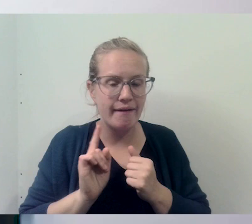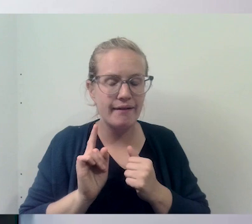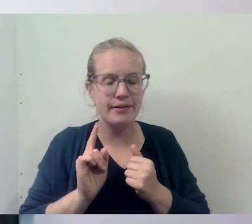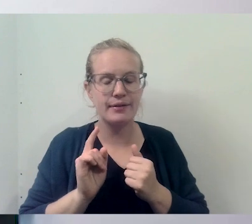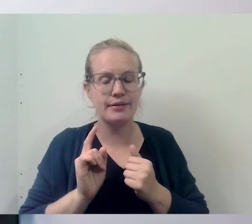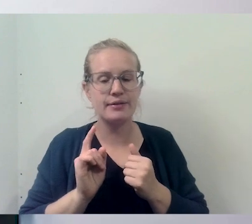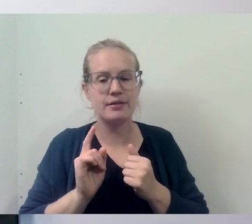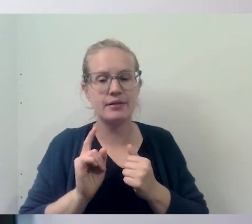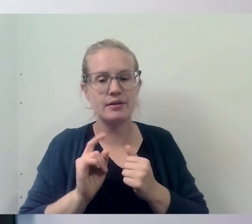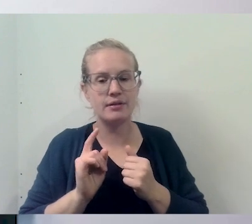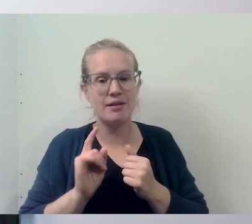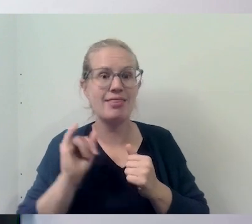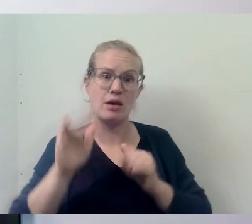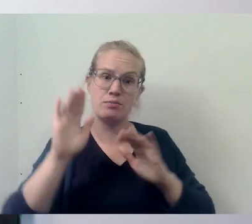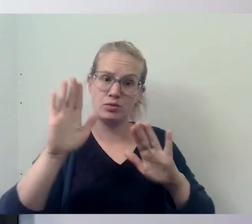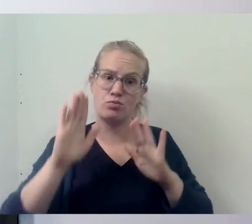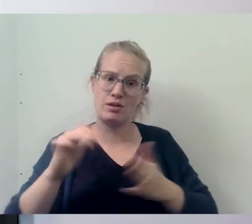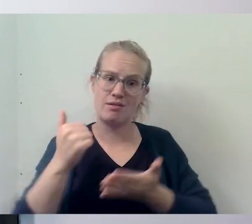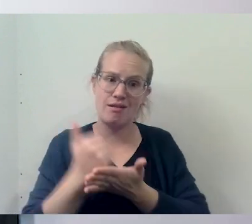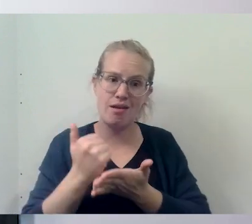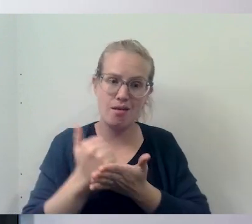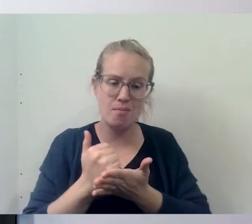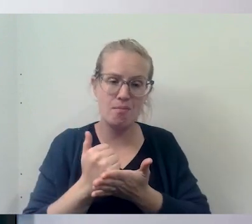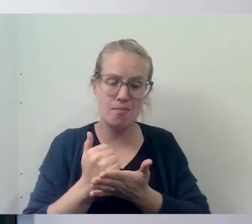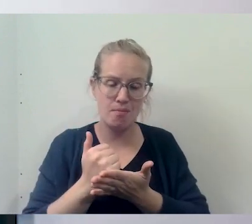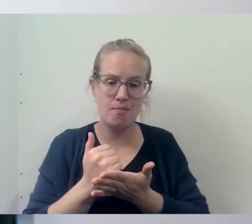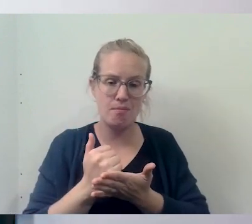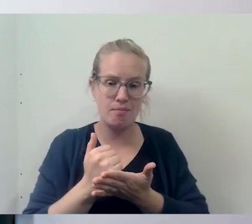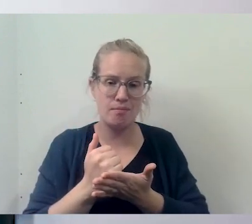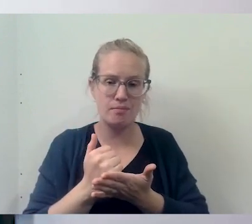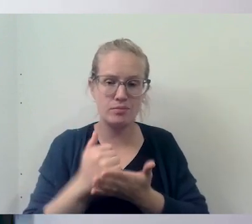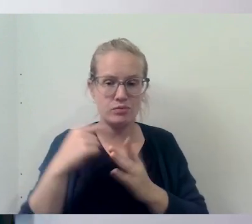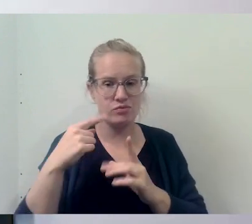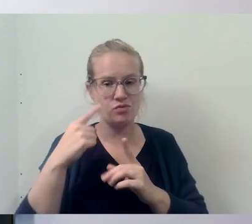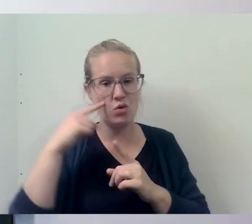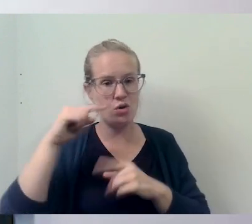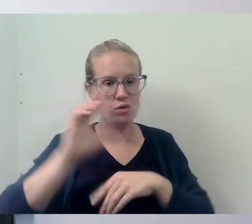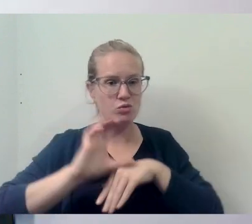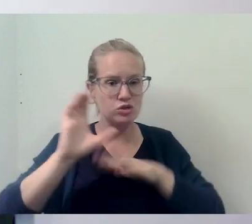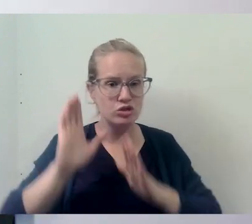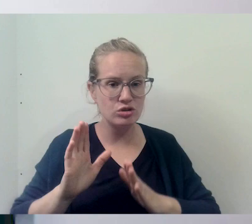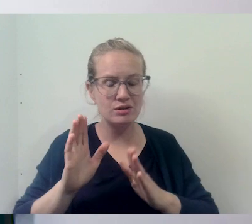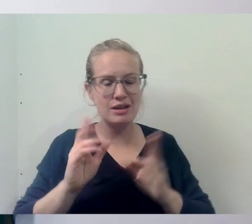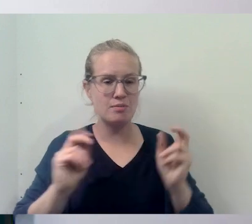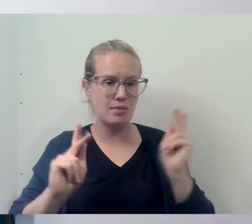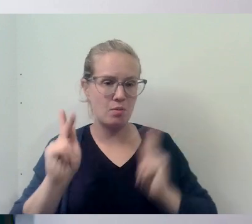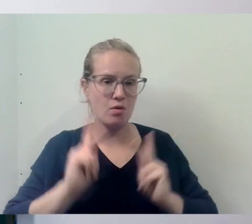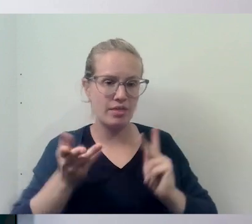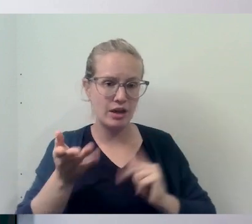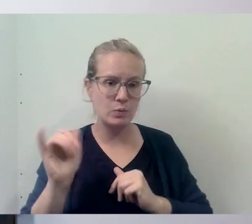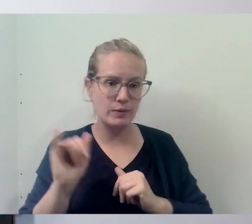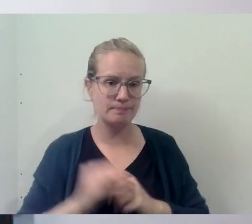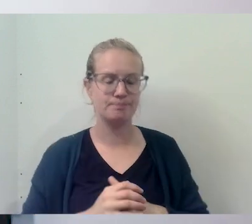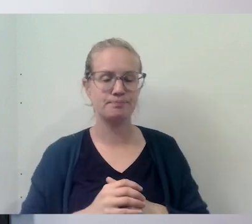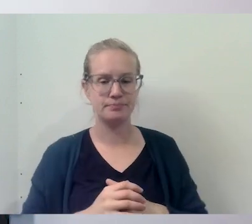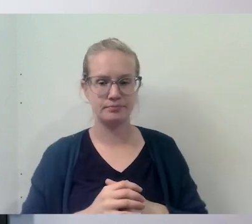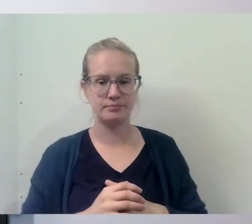And that would be tremendous help, you know, to, um, to, parishioners and to the people there as well.